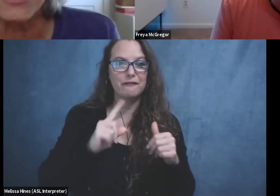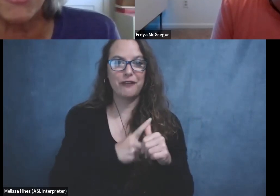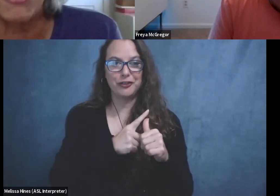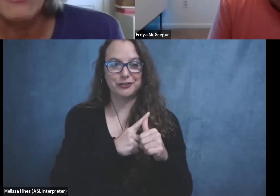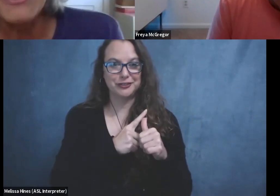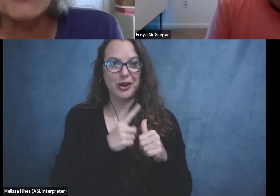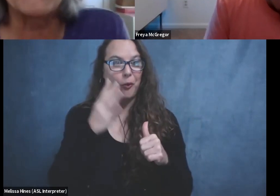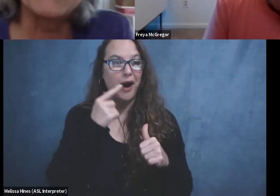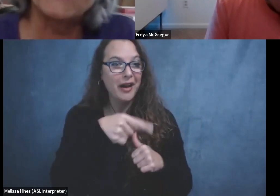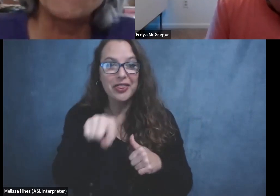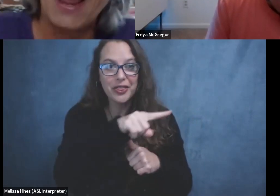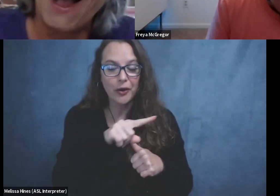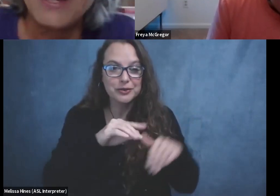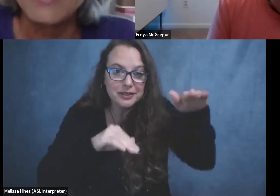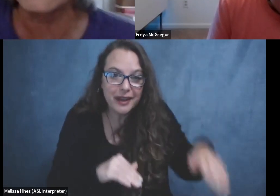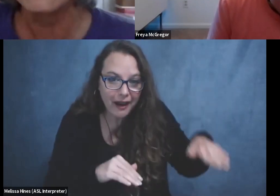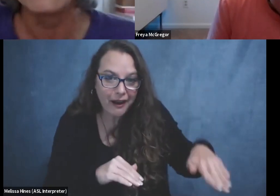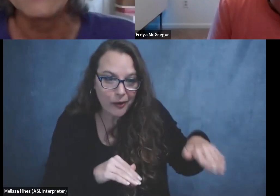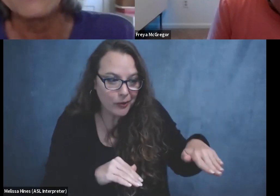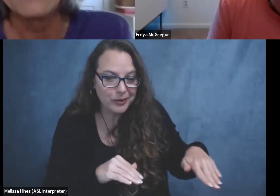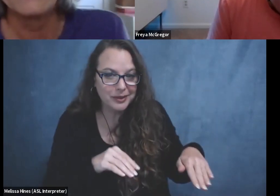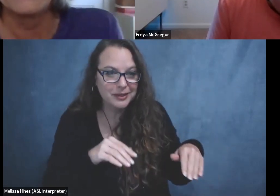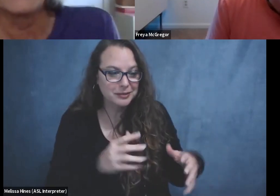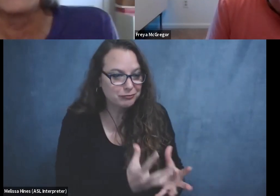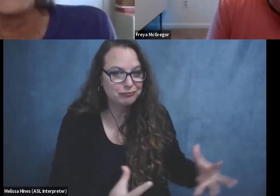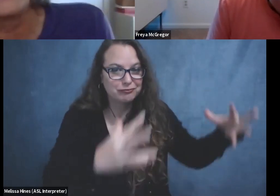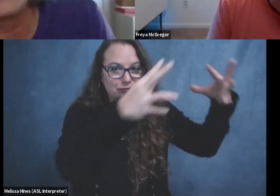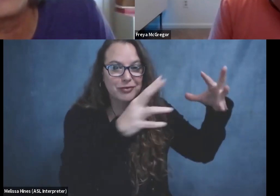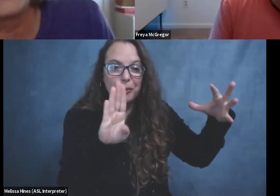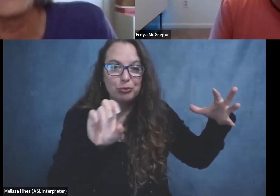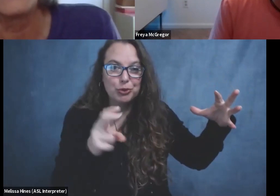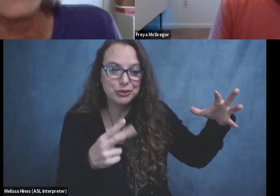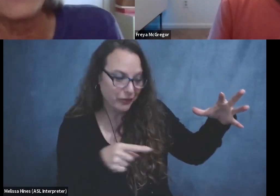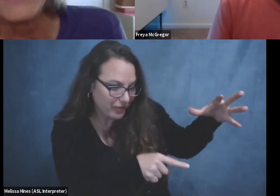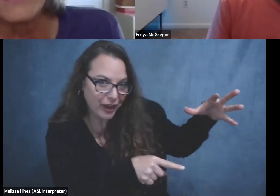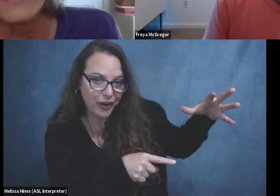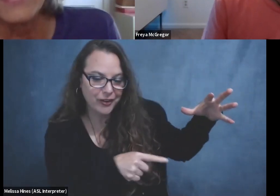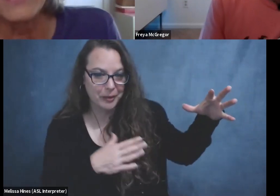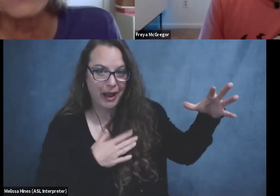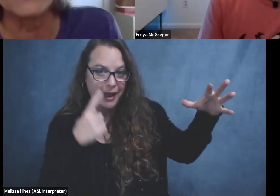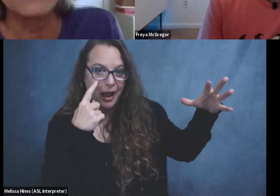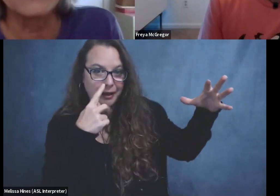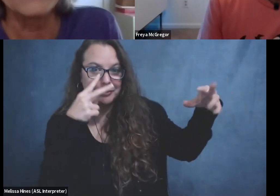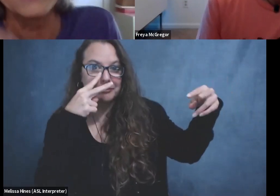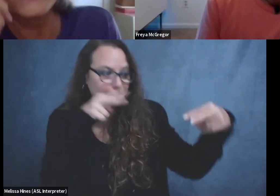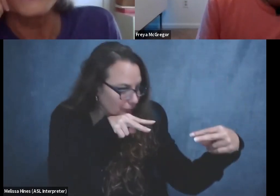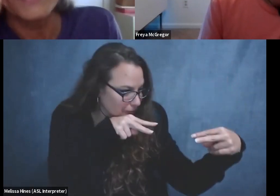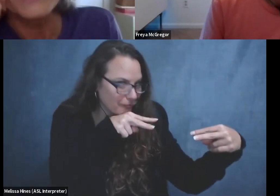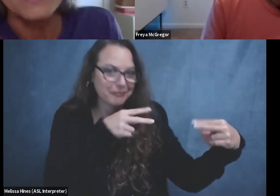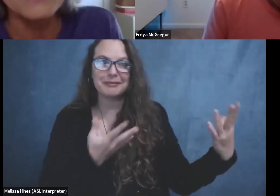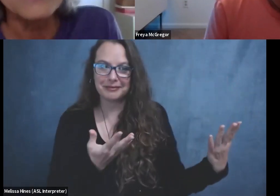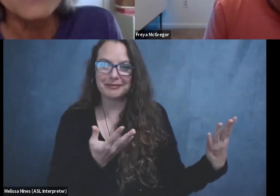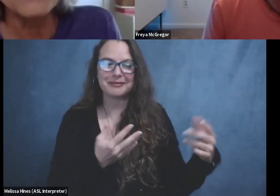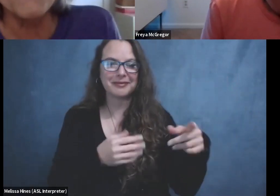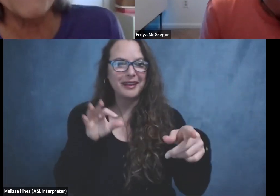the bushes. They're they're closer to my eyes. Yeah, sure. You have a different, like not a figurative, different perspective,